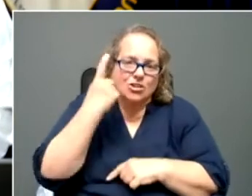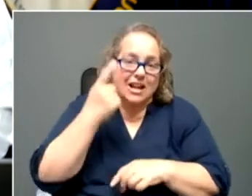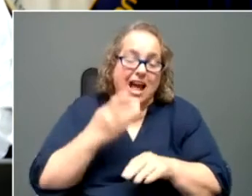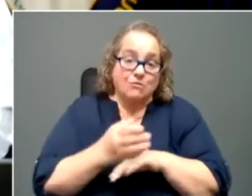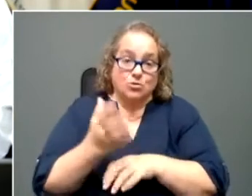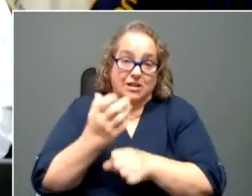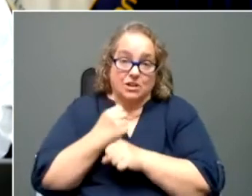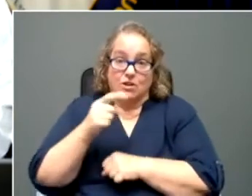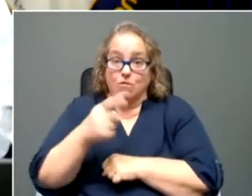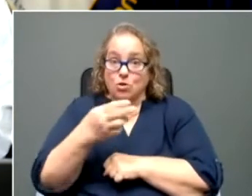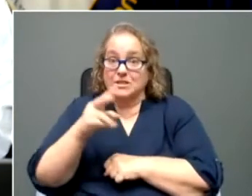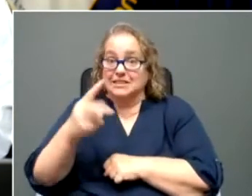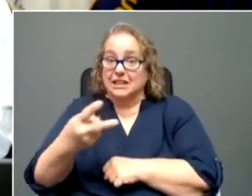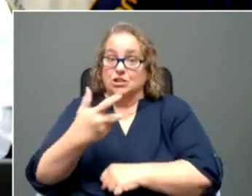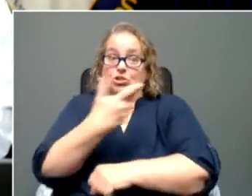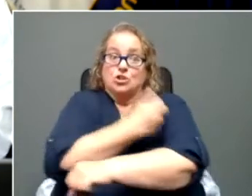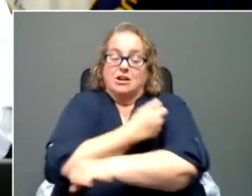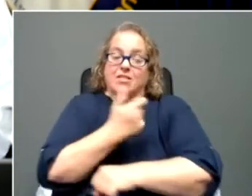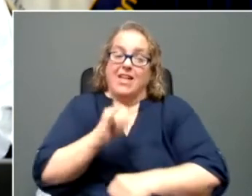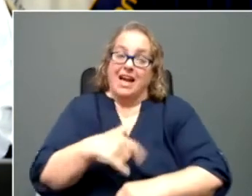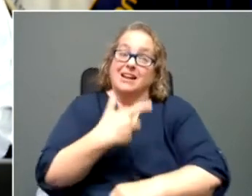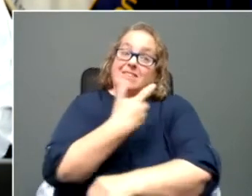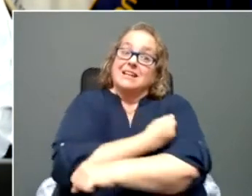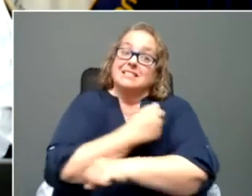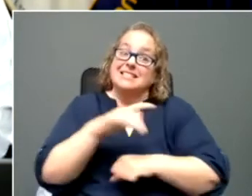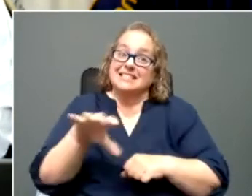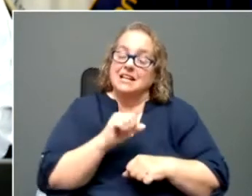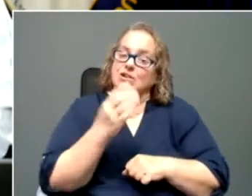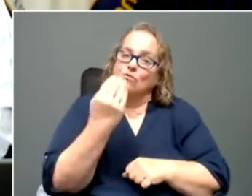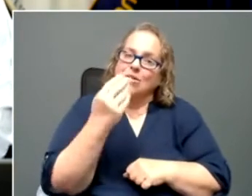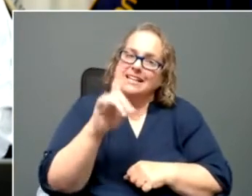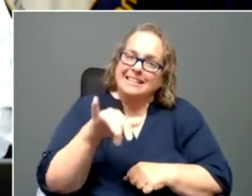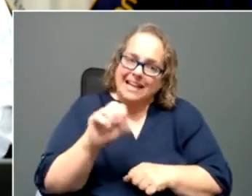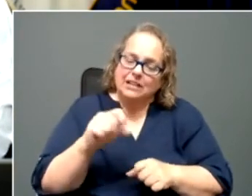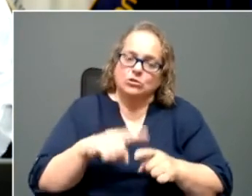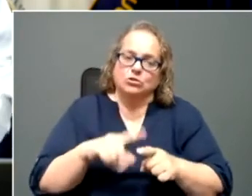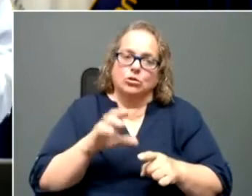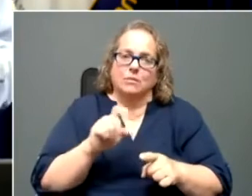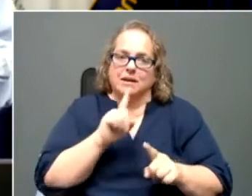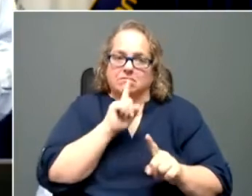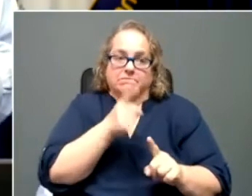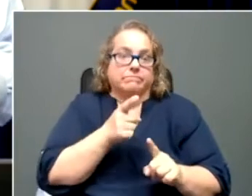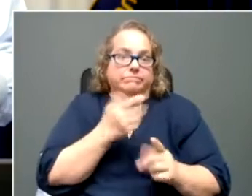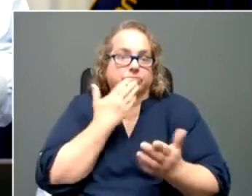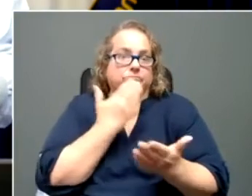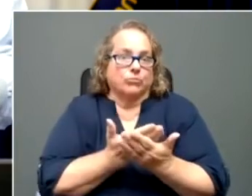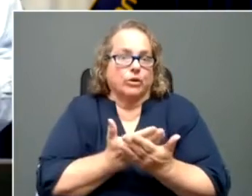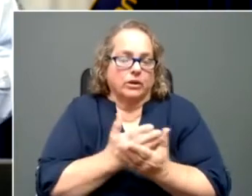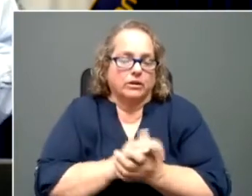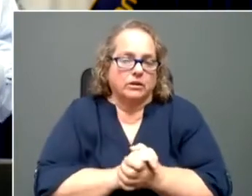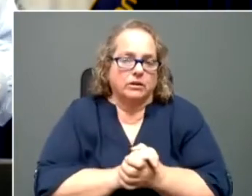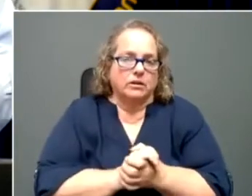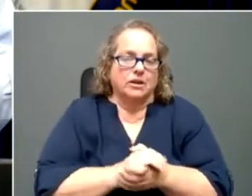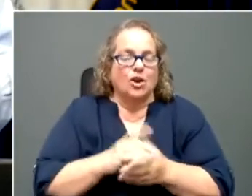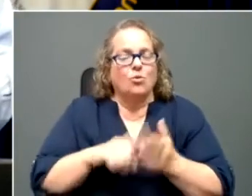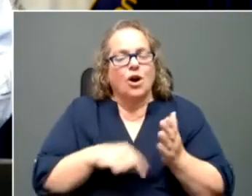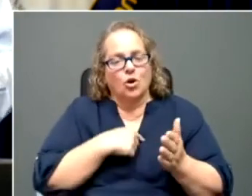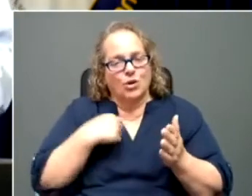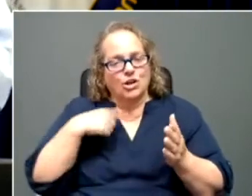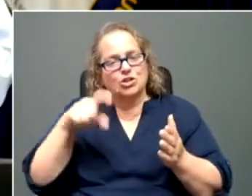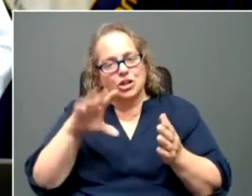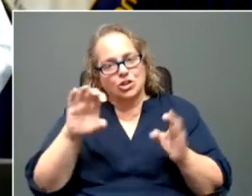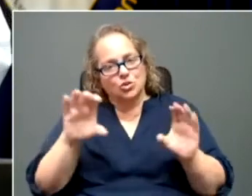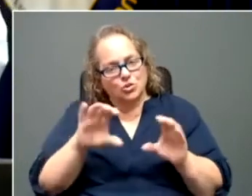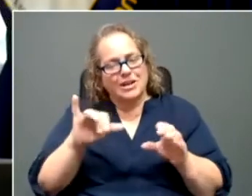second shot vaccines take 14 days to be effective? Well, what we should be doing is educating everyone.